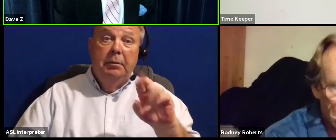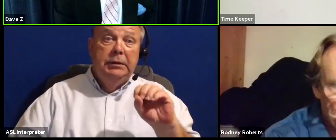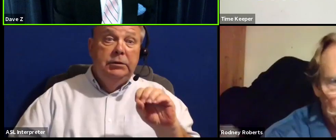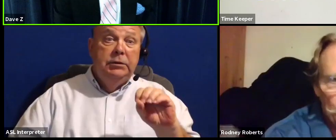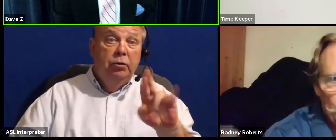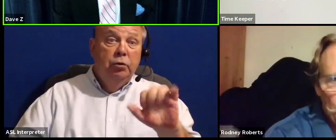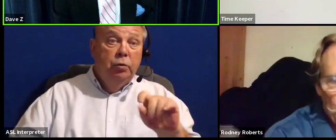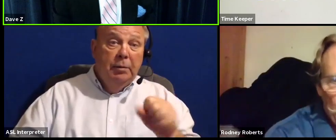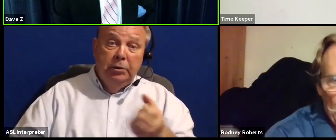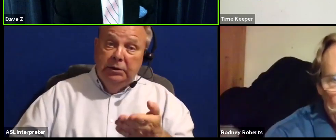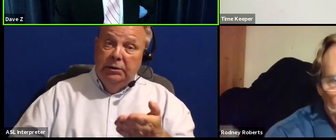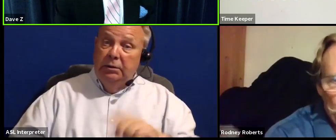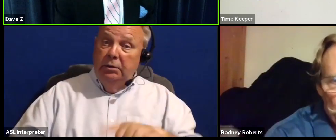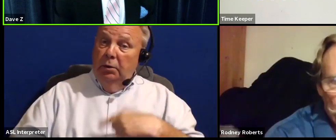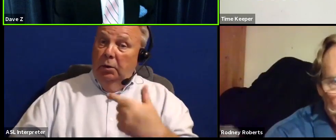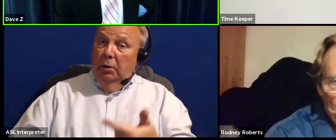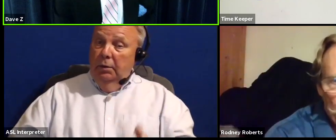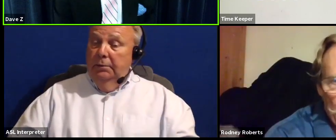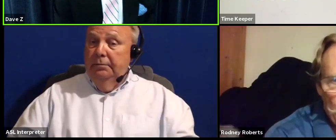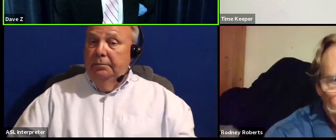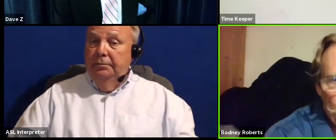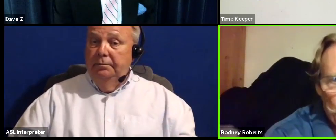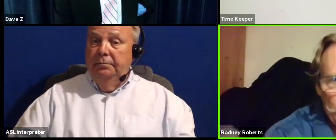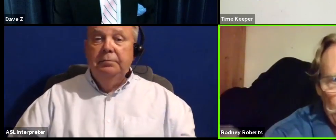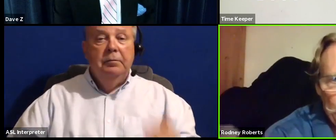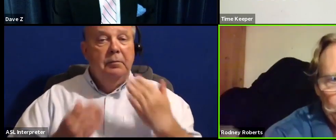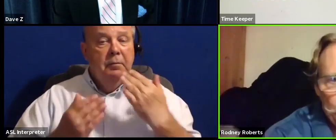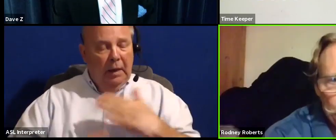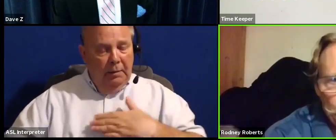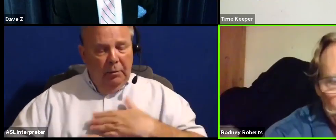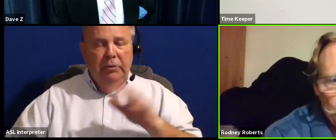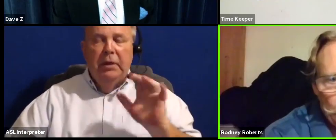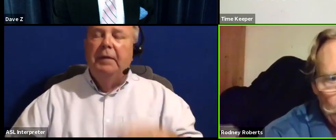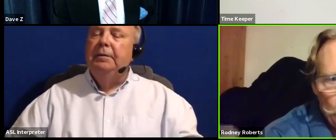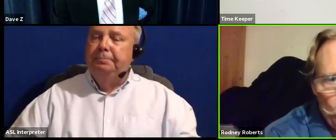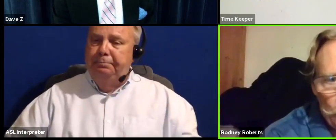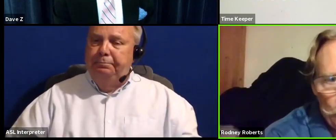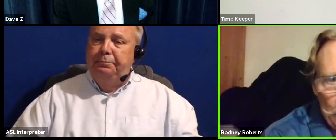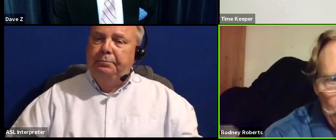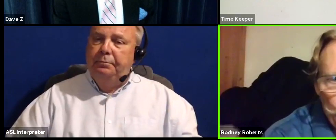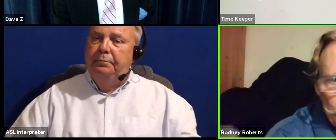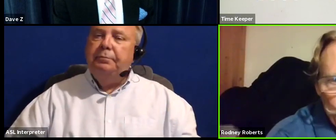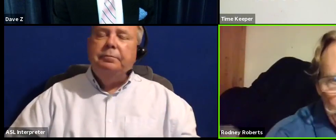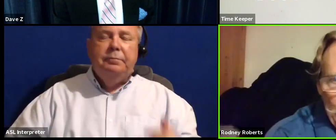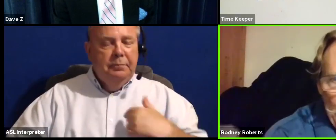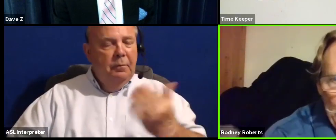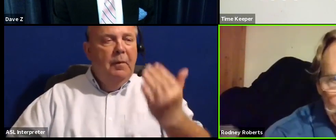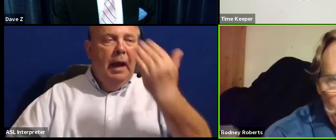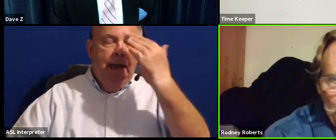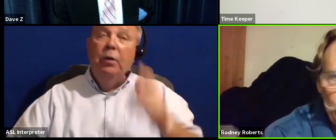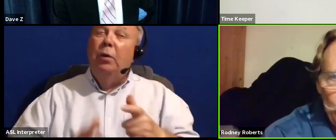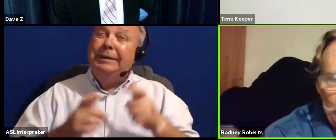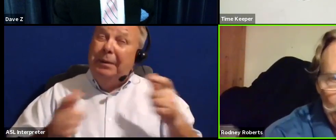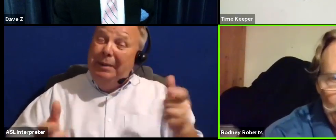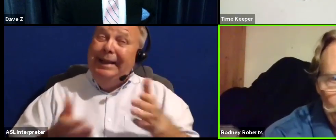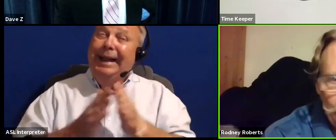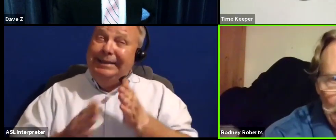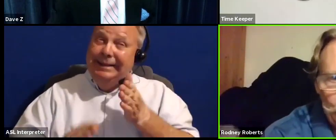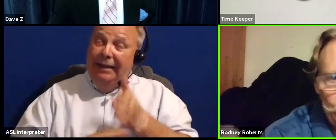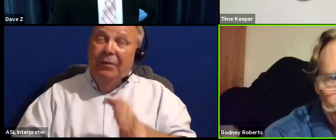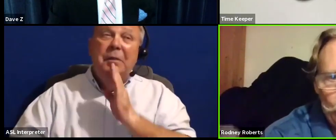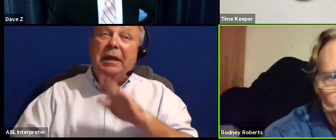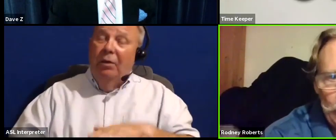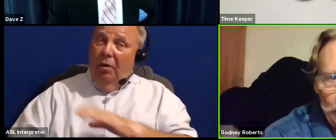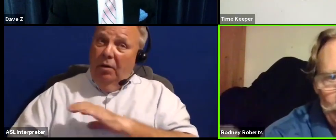your turn. One last minute to give your thoughts. Well, I know it's a big ask after being on